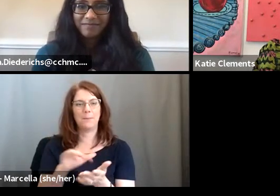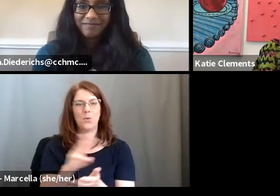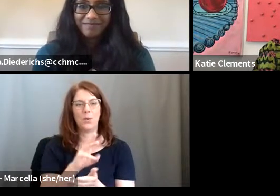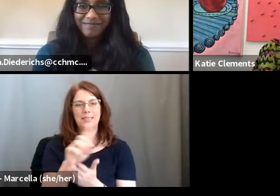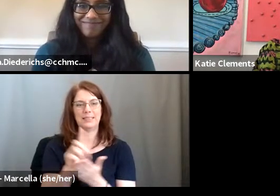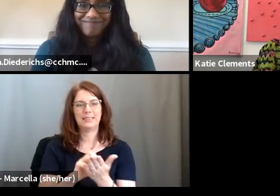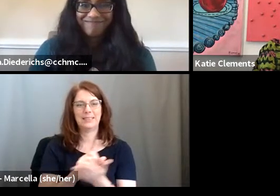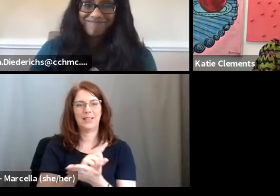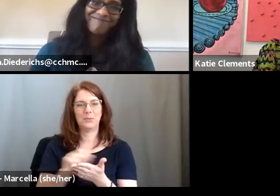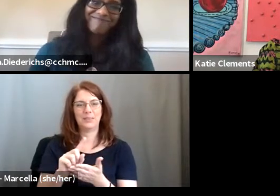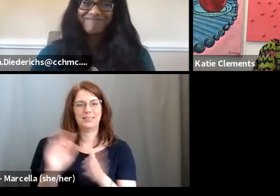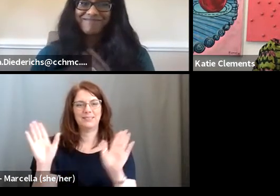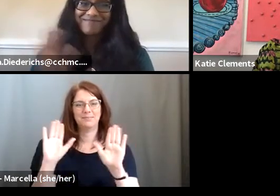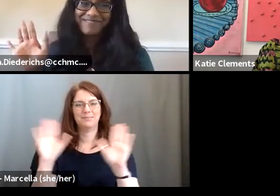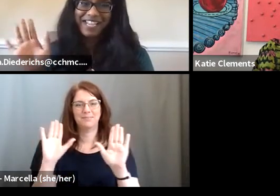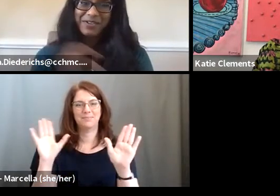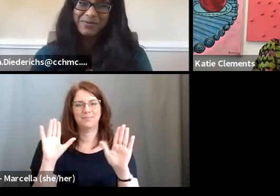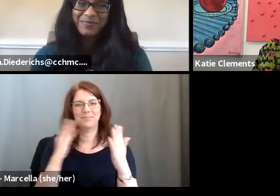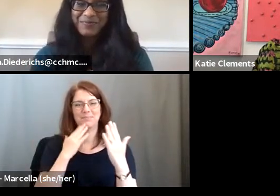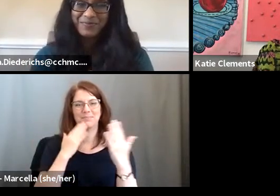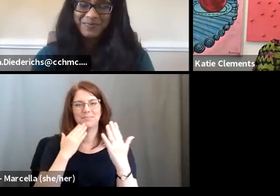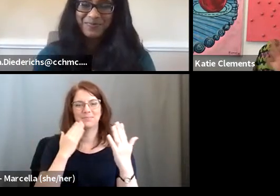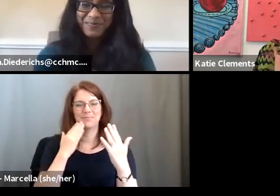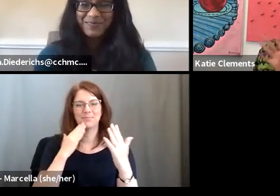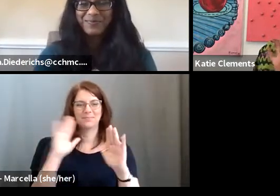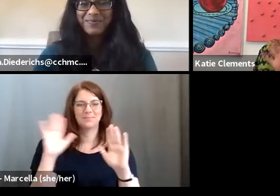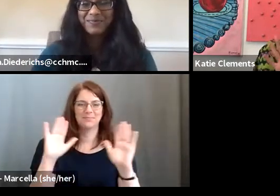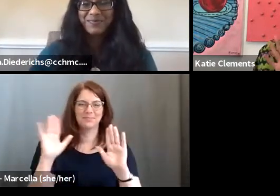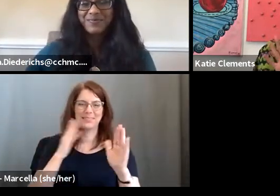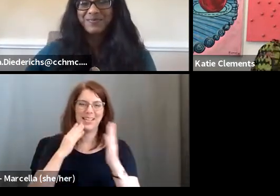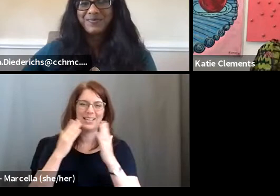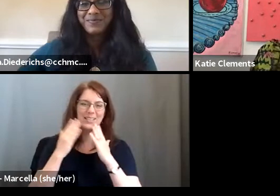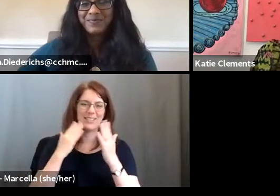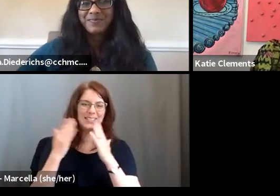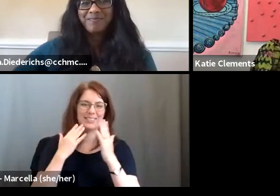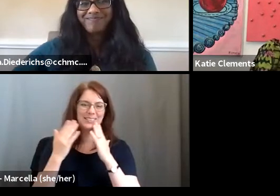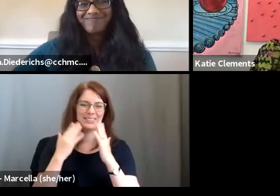week. Thanks everyone. Thank you. Thank you.